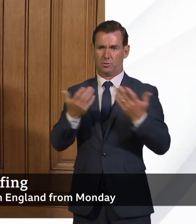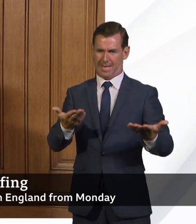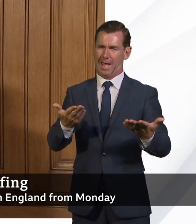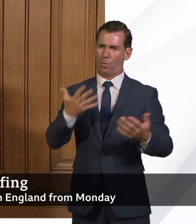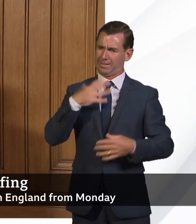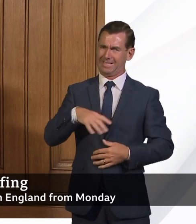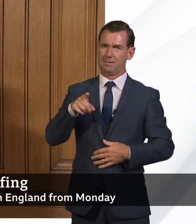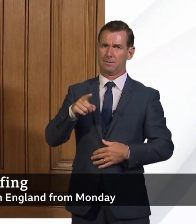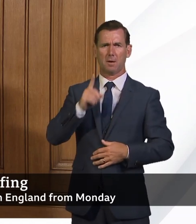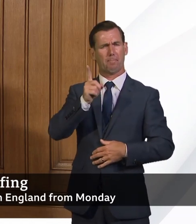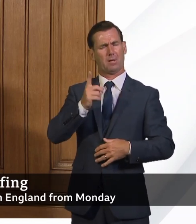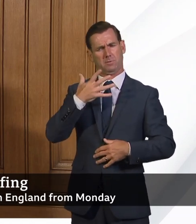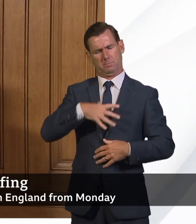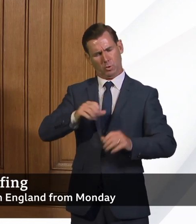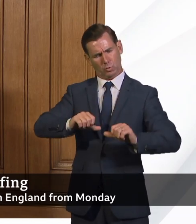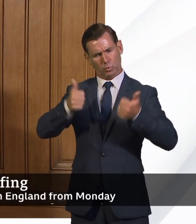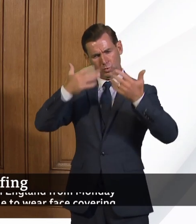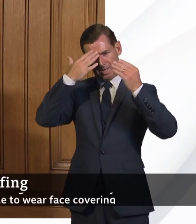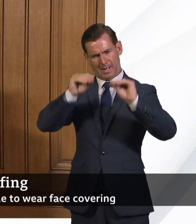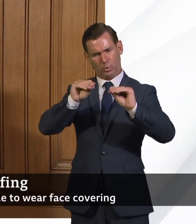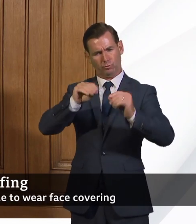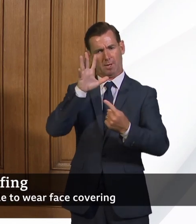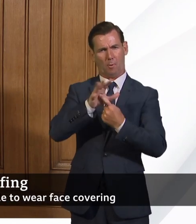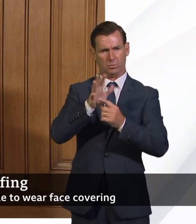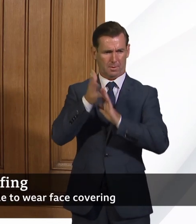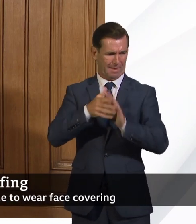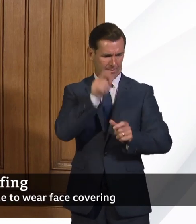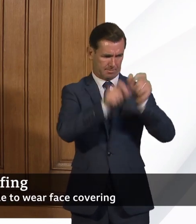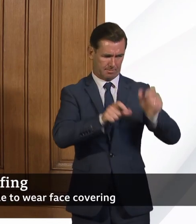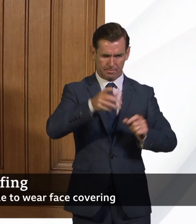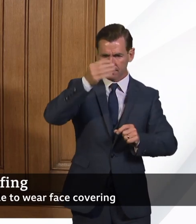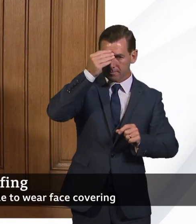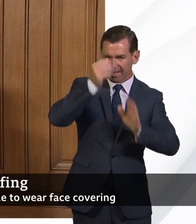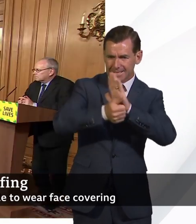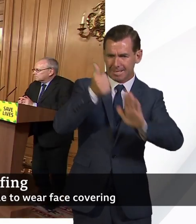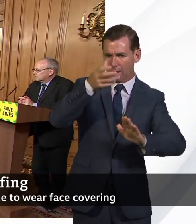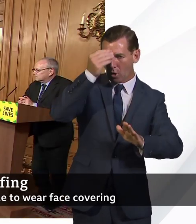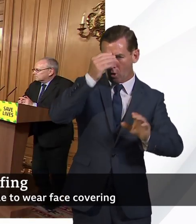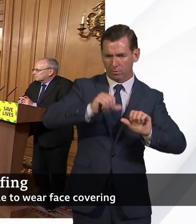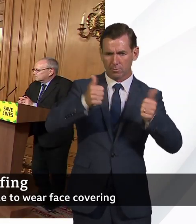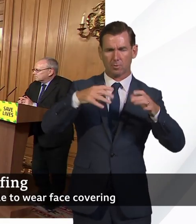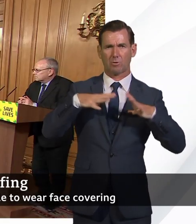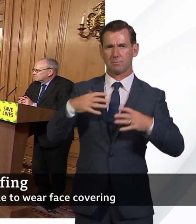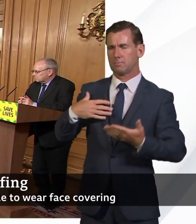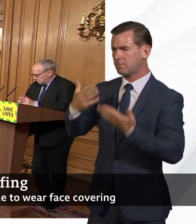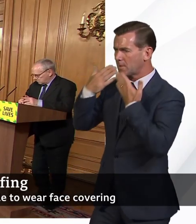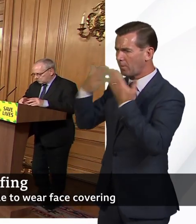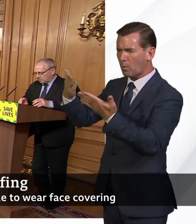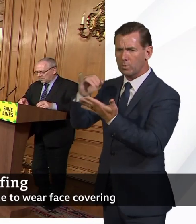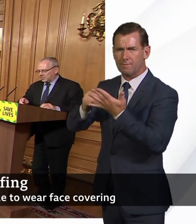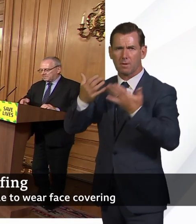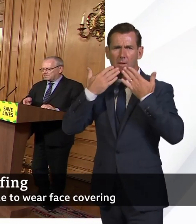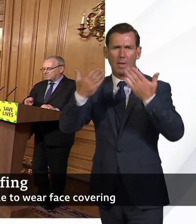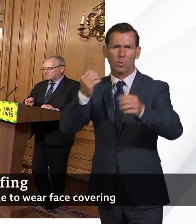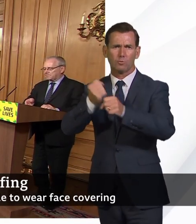is in place, and it appropriately prepares people for the workplace. Gemma, thank you. Stephen, thank you to you. And I want to say thank you